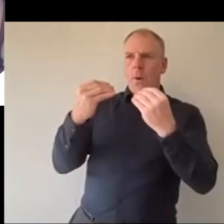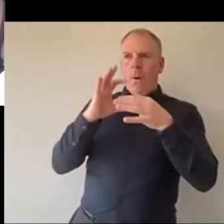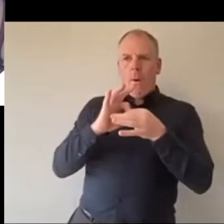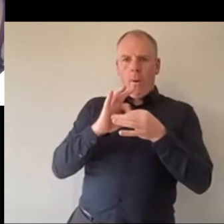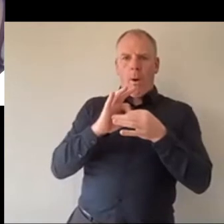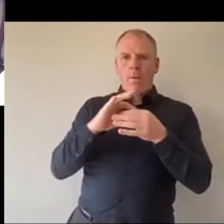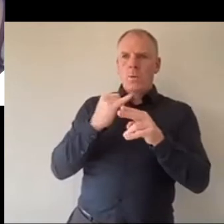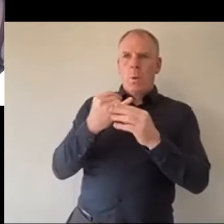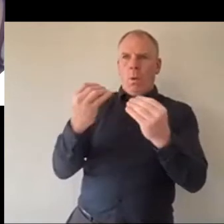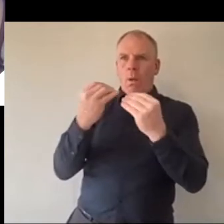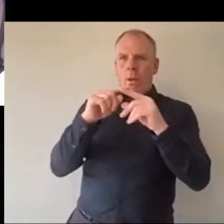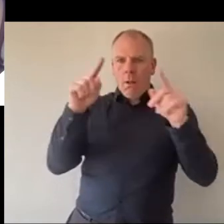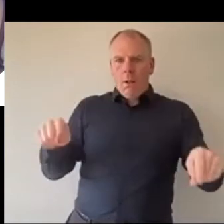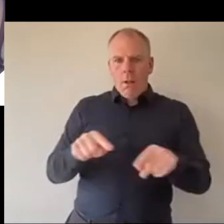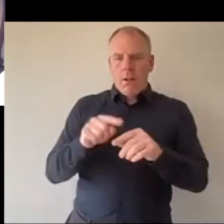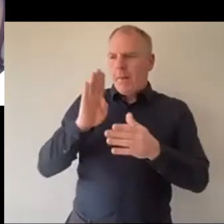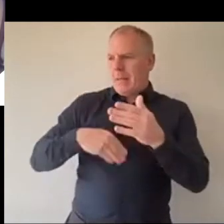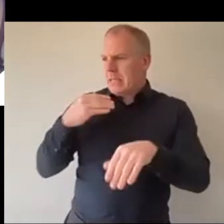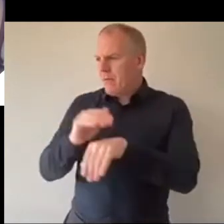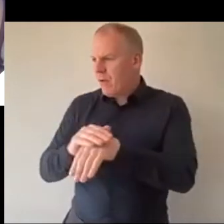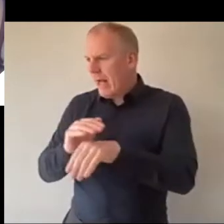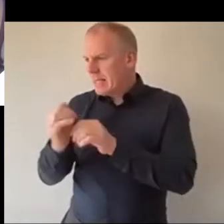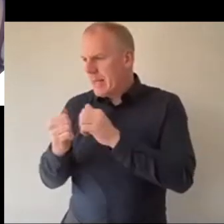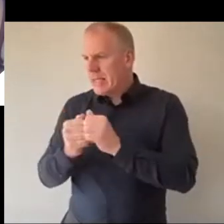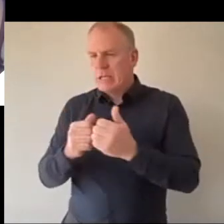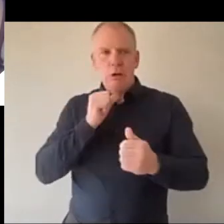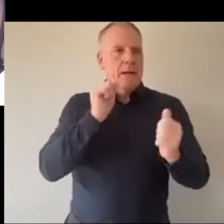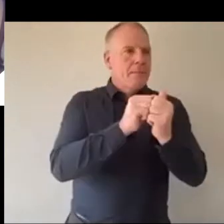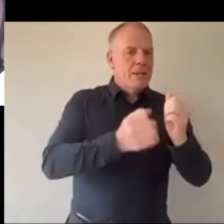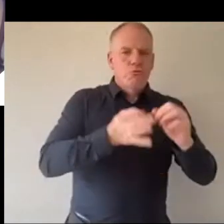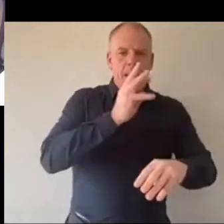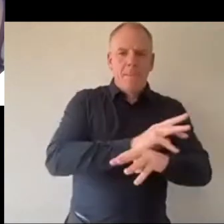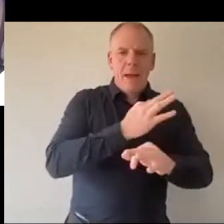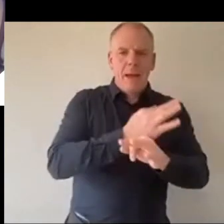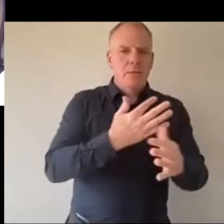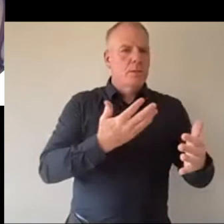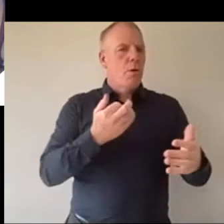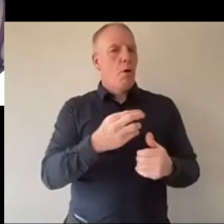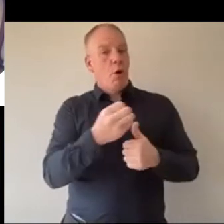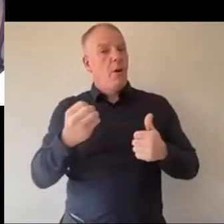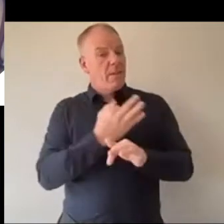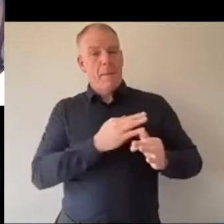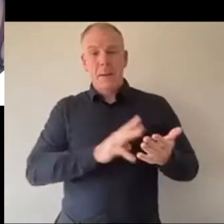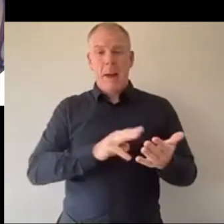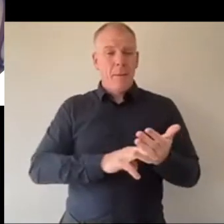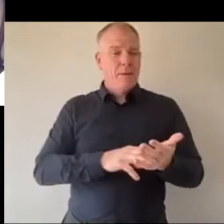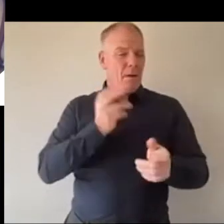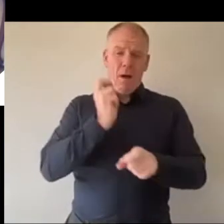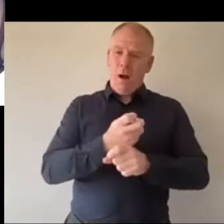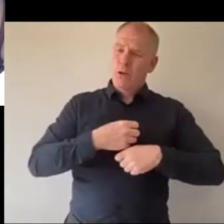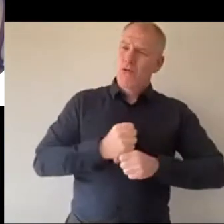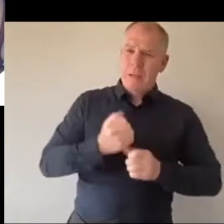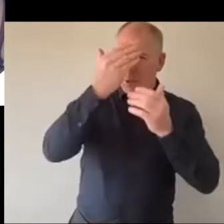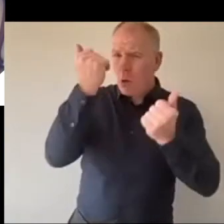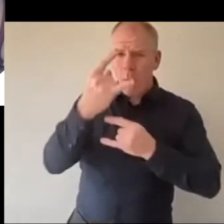missing out on time with your friends not being able to see your grandparents or other family and it's just that stress of not